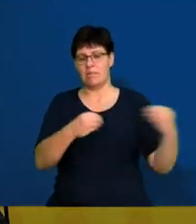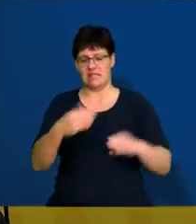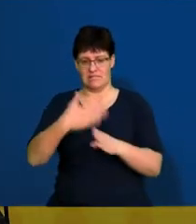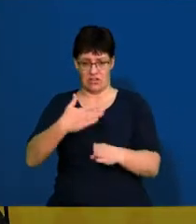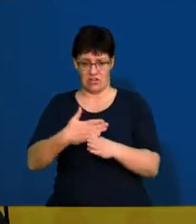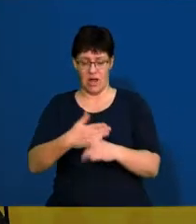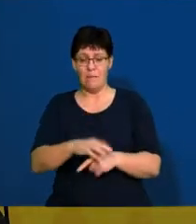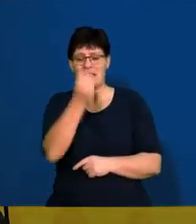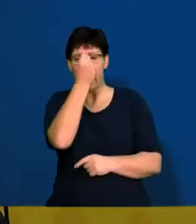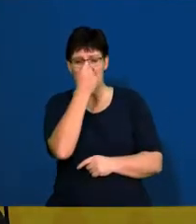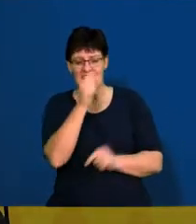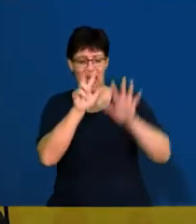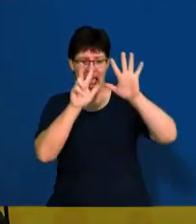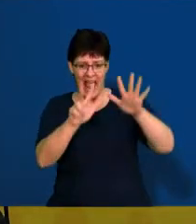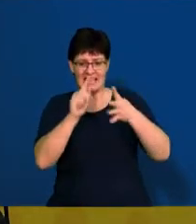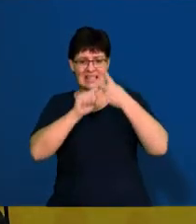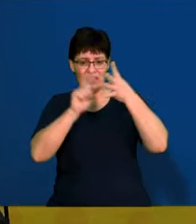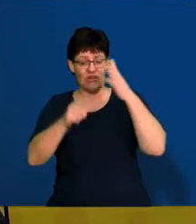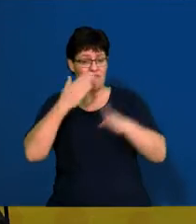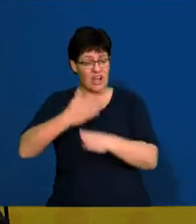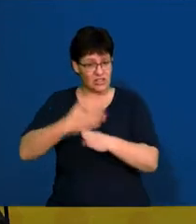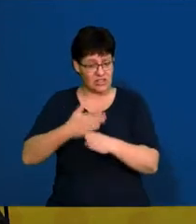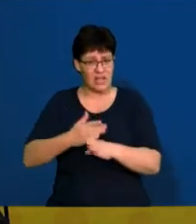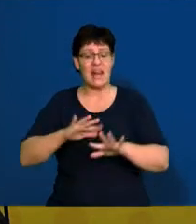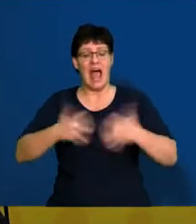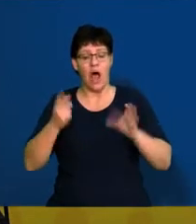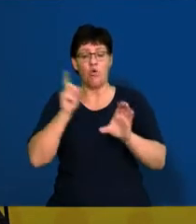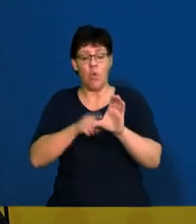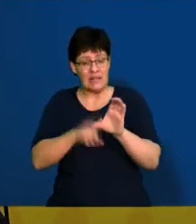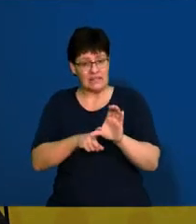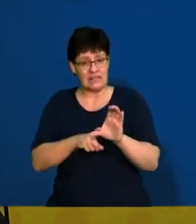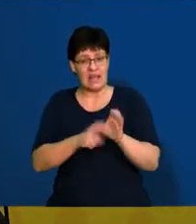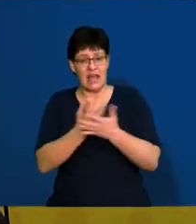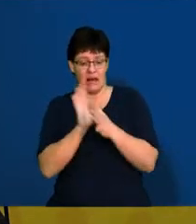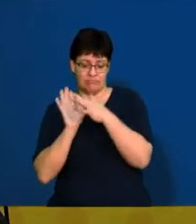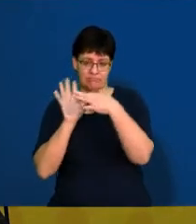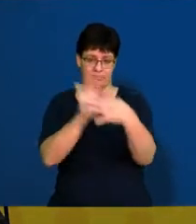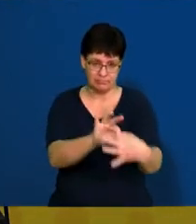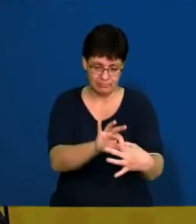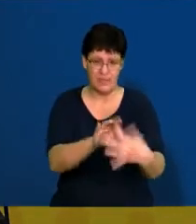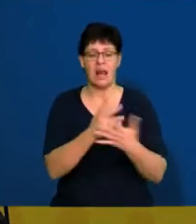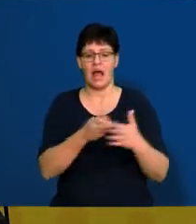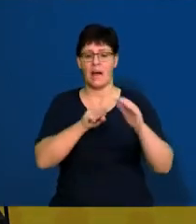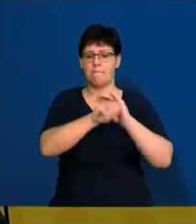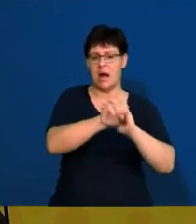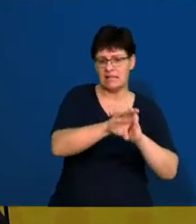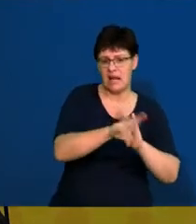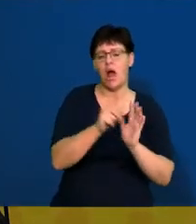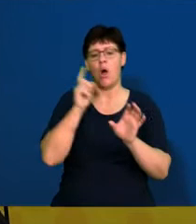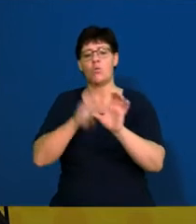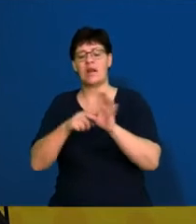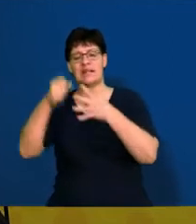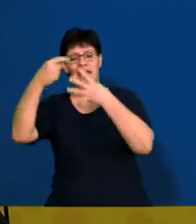Make sure that you know your eight different business functions and how quality can be linked into there. So like marketing, one of their quality